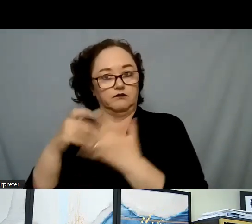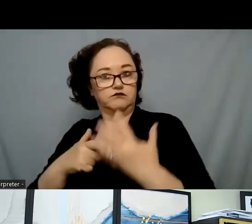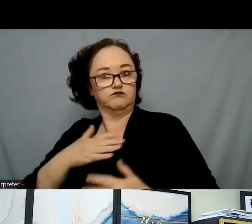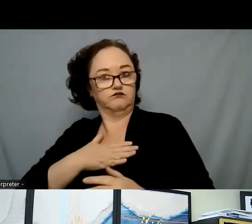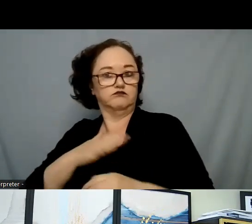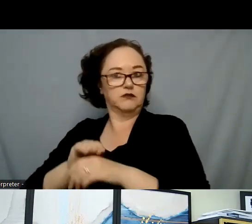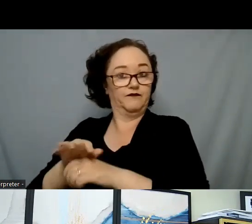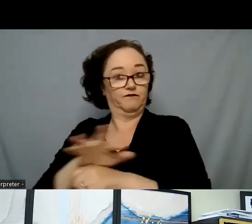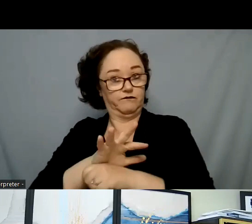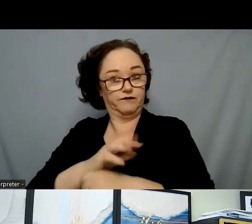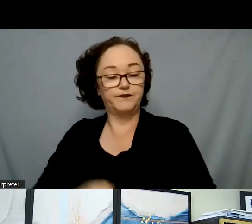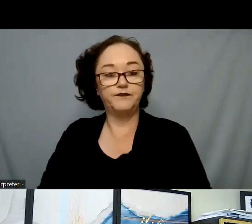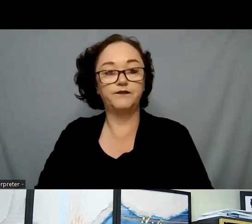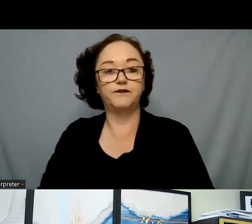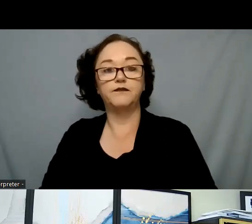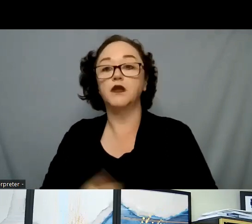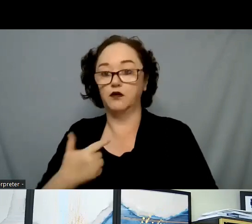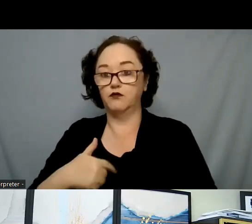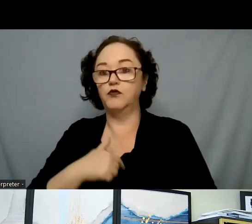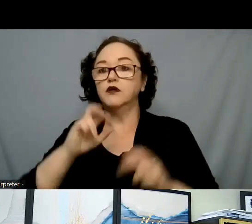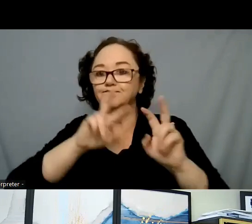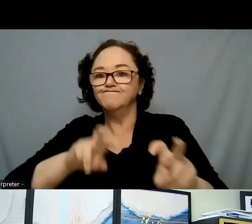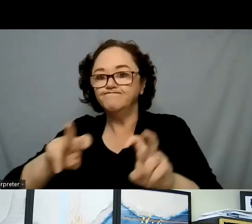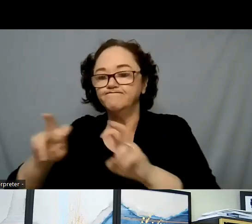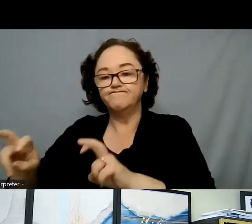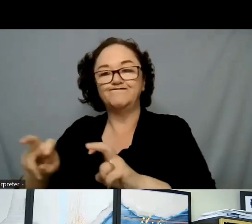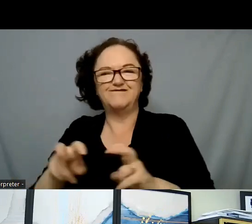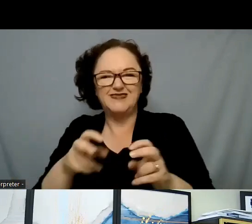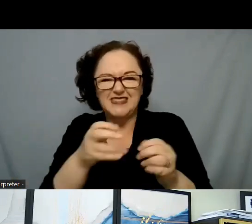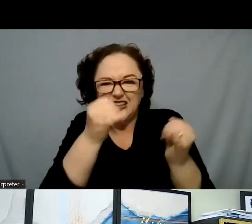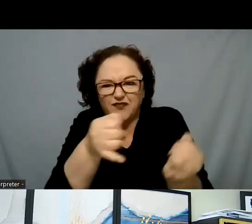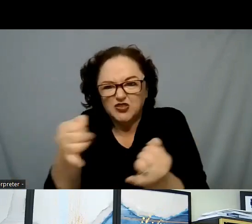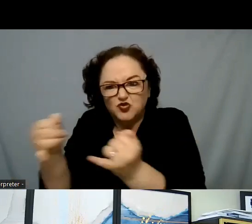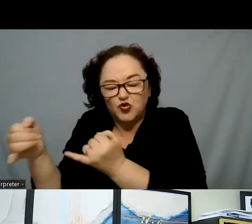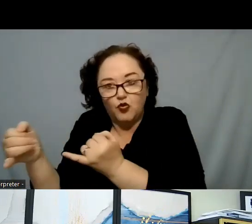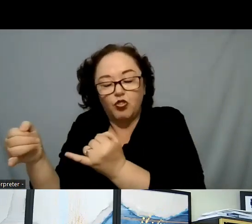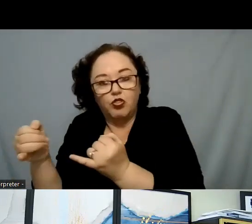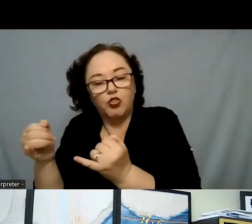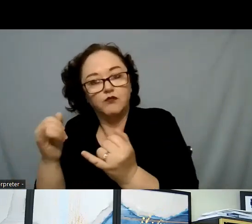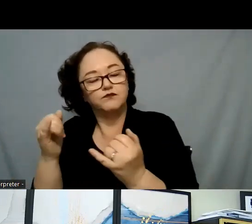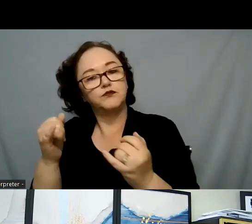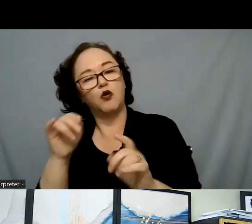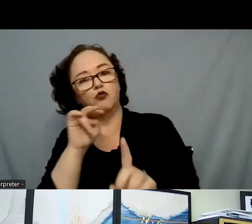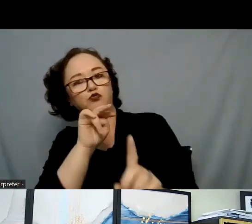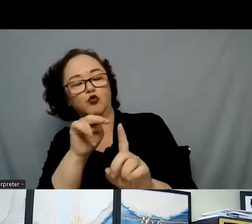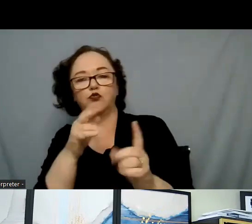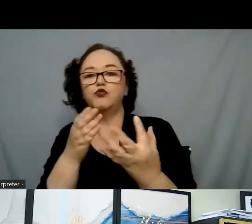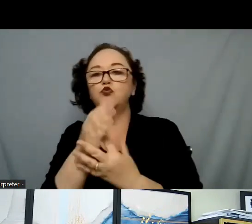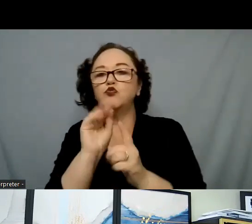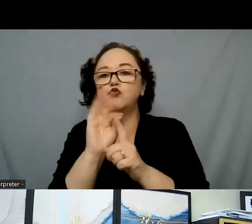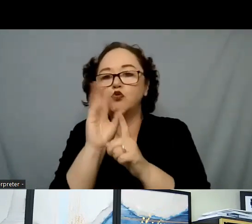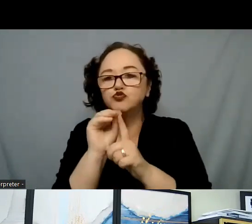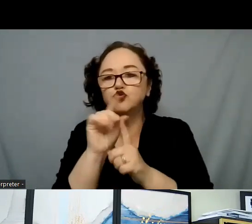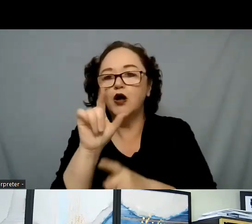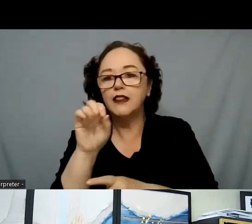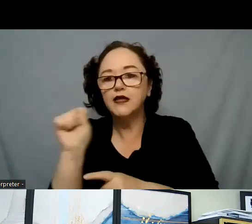We're going to explore the benefits of viewing individuals through a cultural lens. So, what are some of those benefits, and why